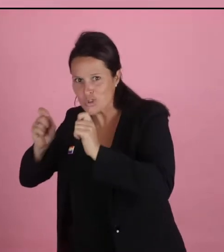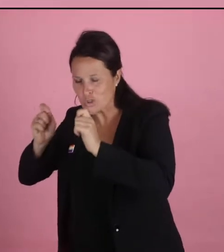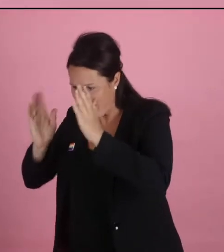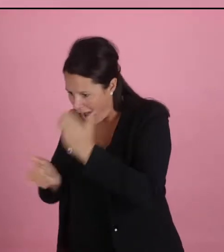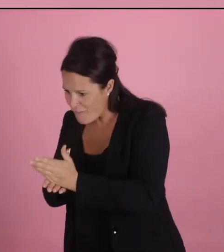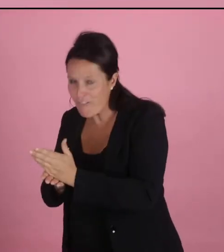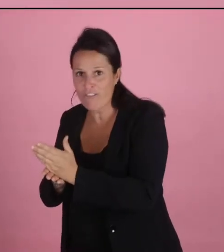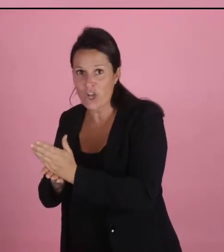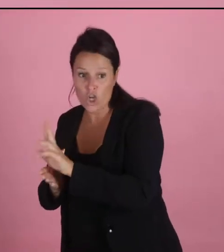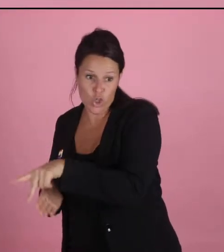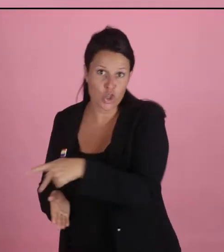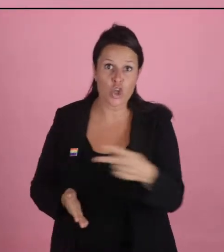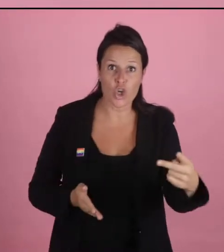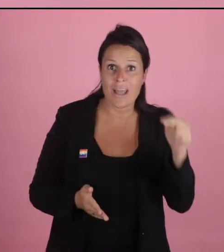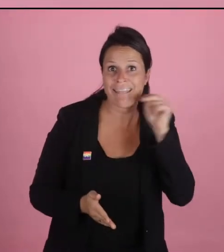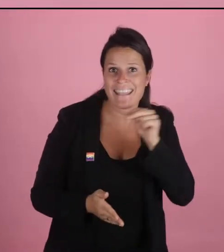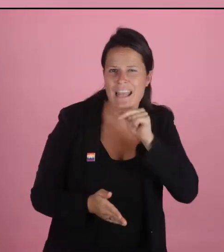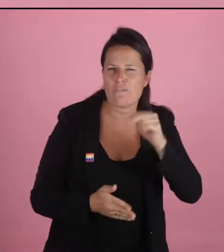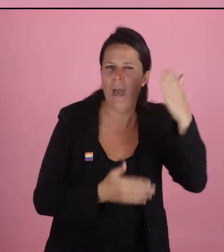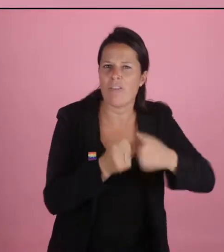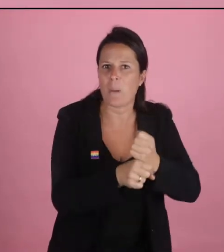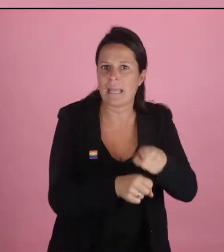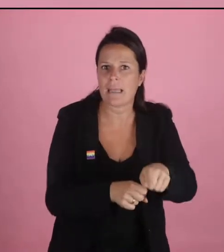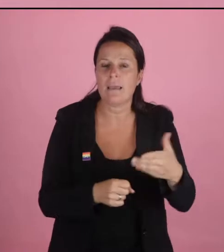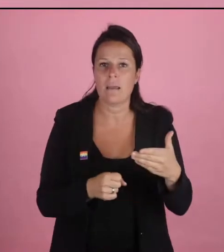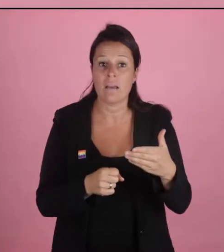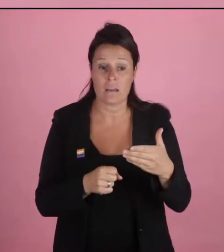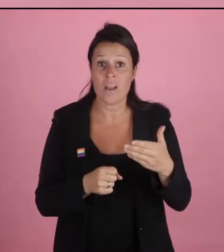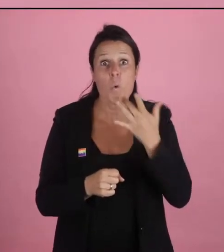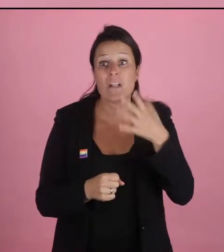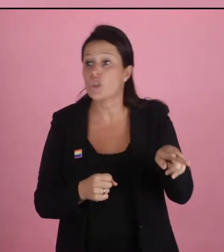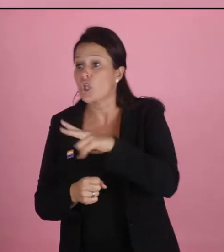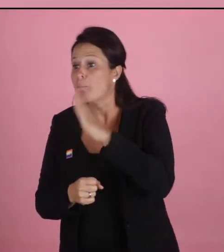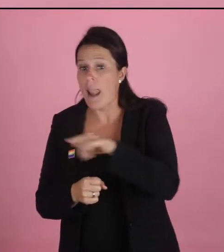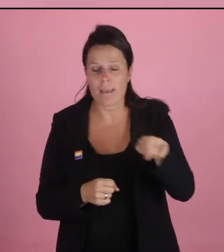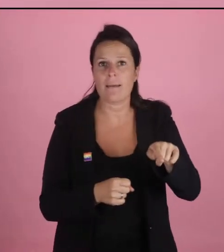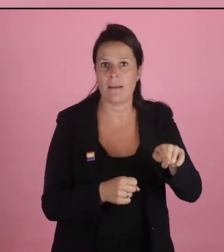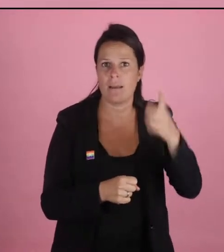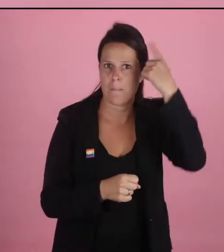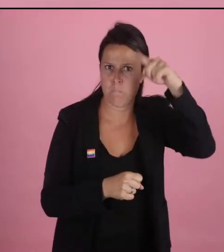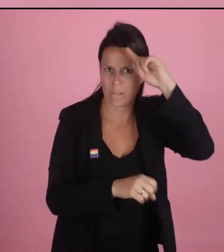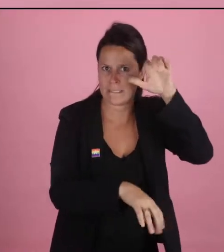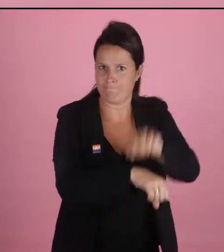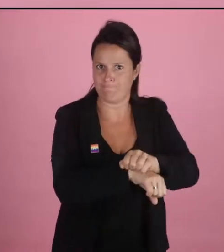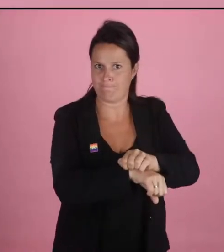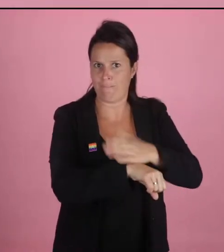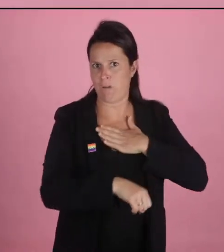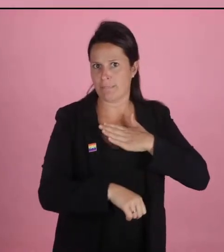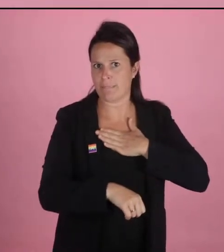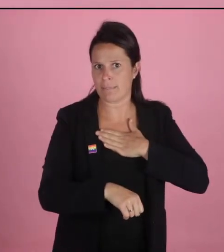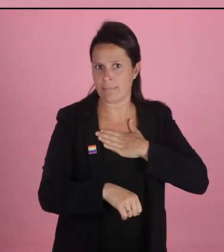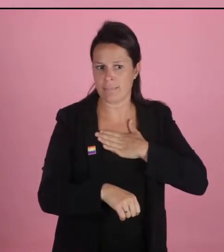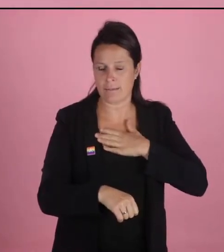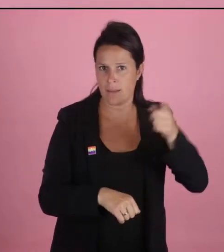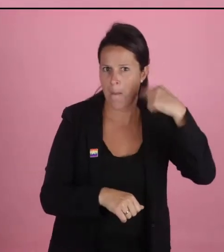to study, I went back home for my thesis research, and a day to the time I was supposed to return to Belgium, I was